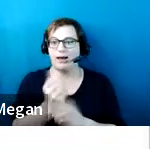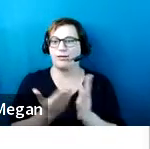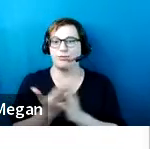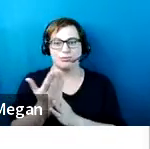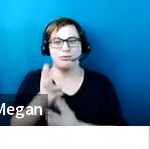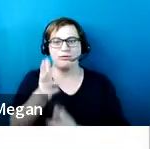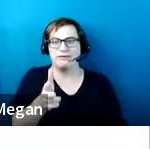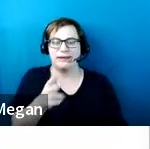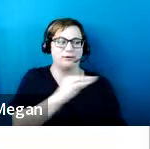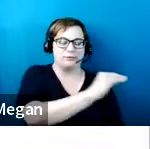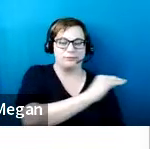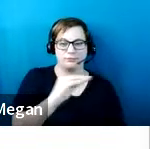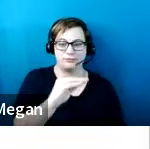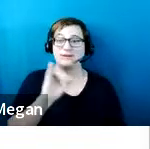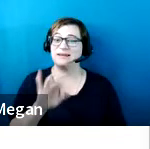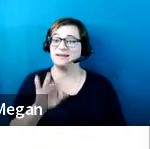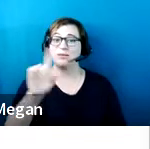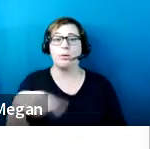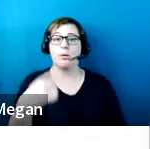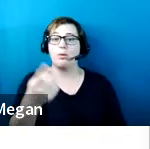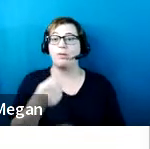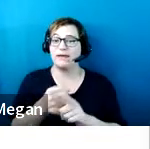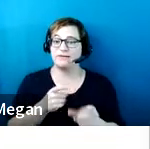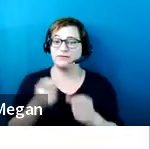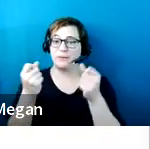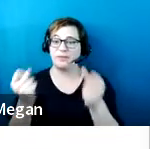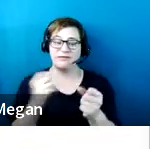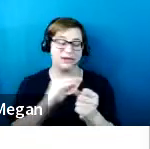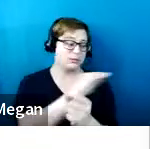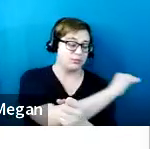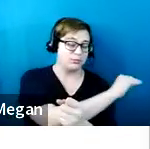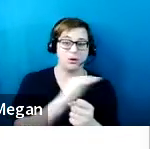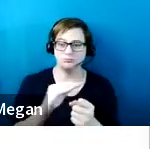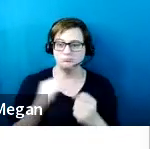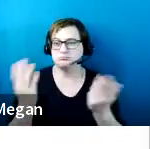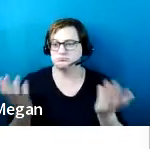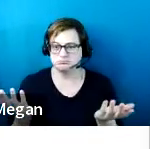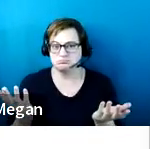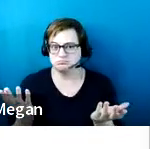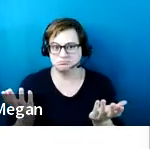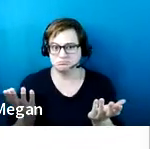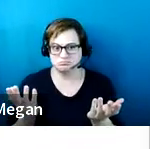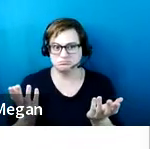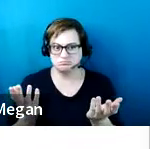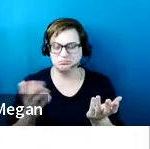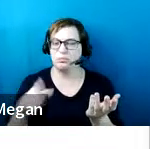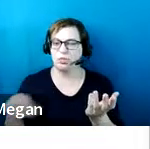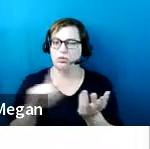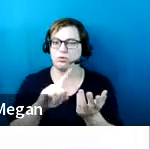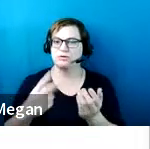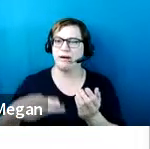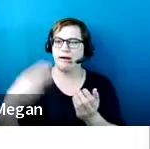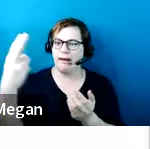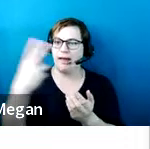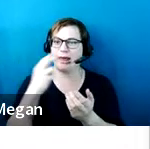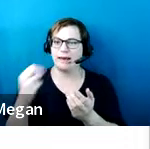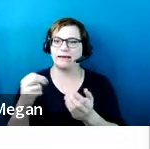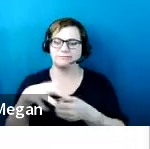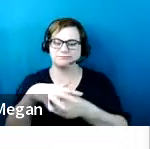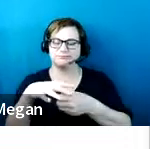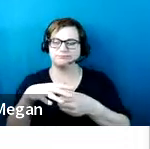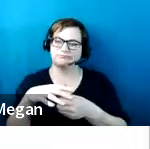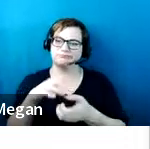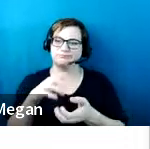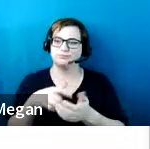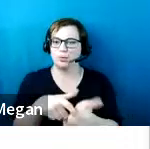be accessed directly from the vehicle, then these operable part height and clearances are not